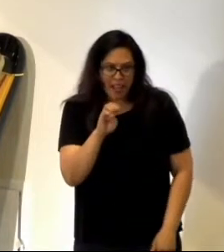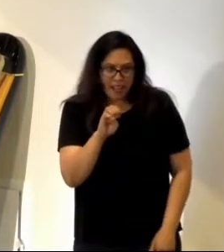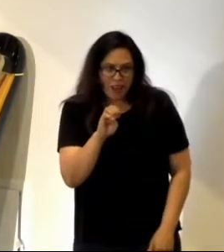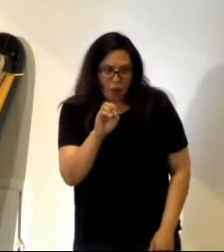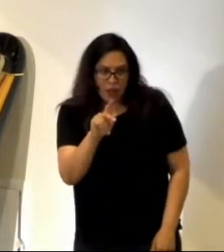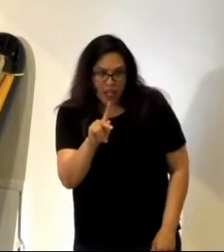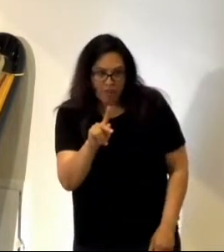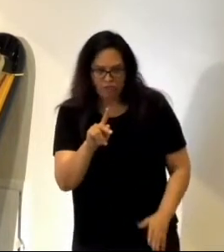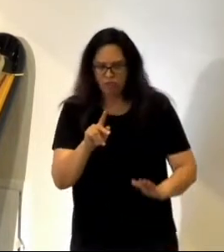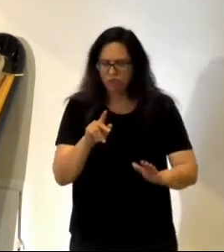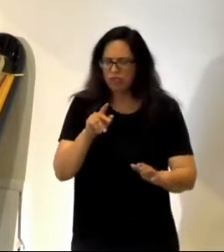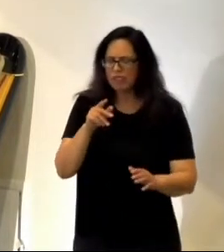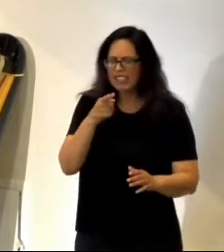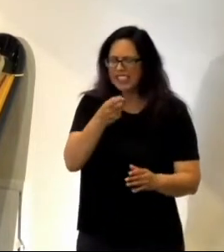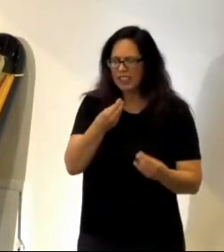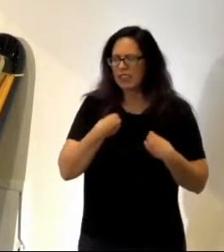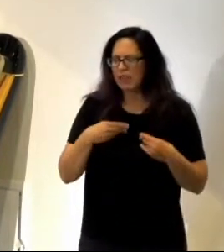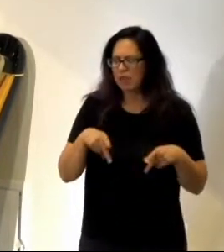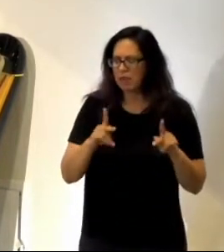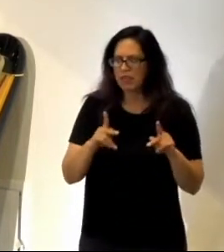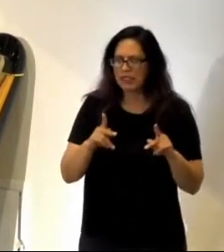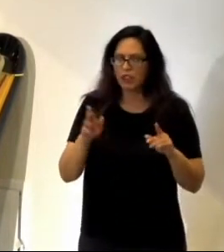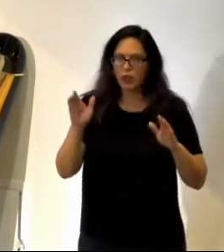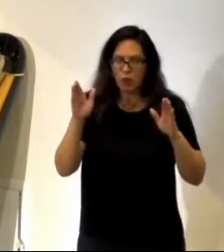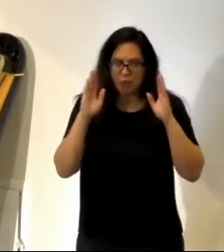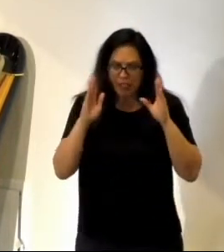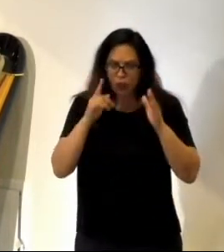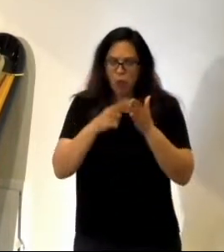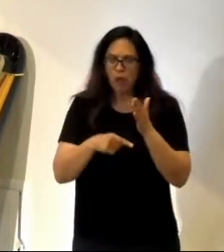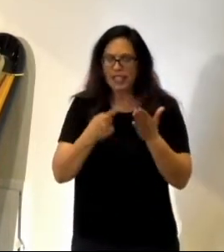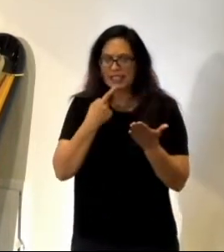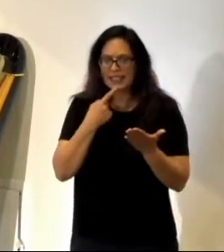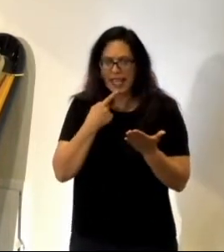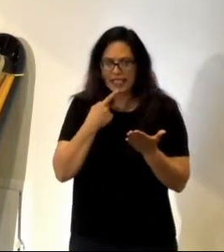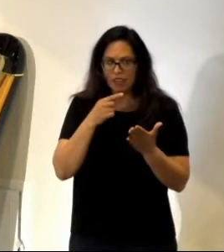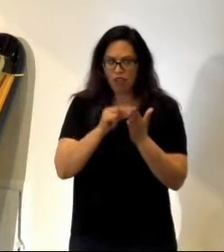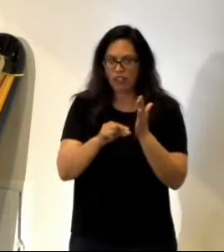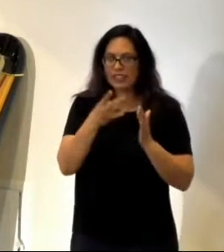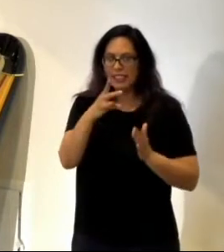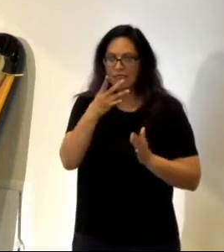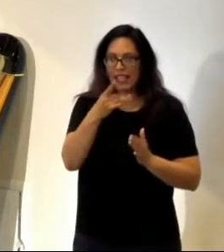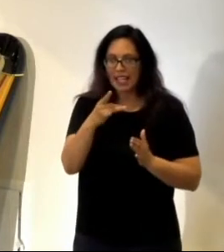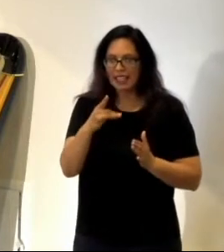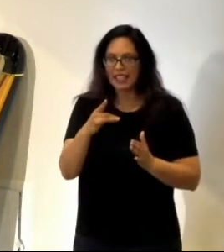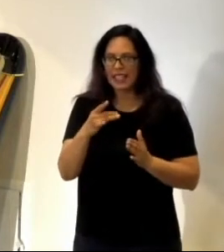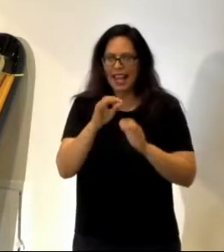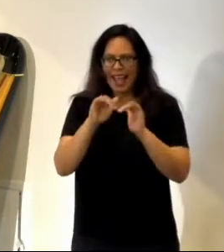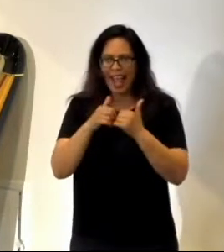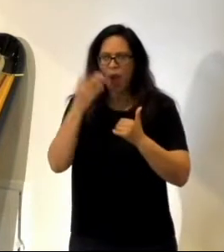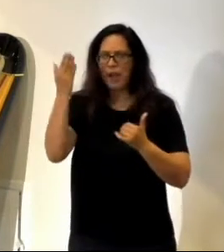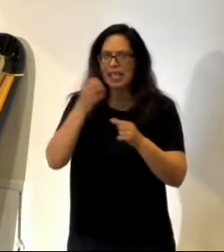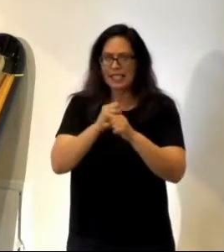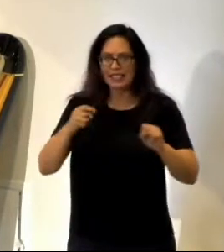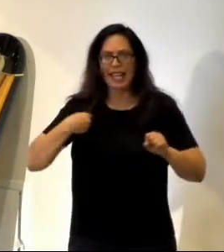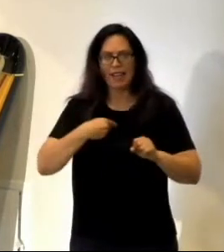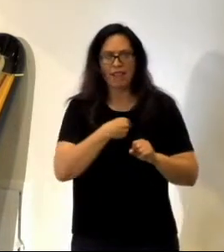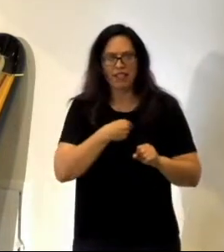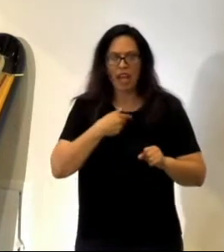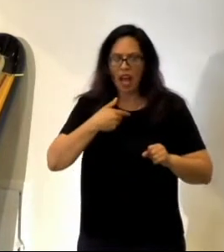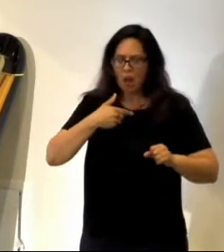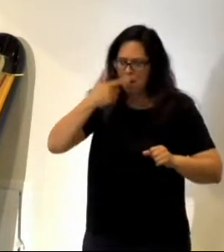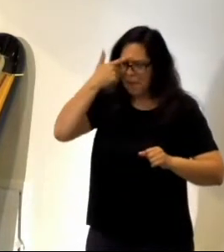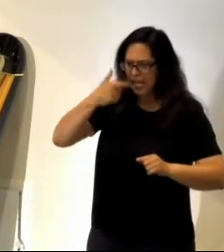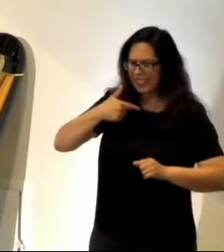go, folks. All right, listen to what it says in verses 17. How does he save us? He says, because I lay down my life